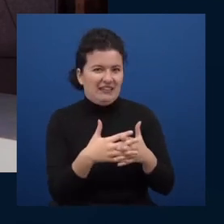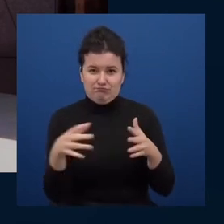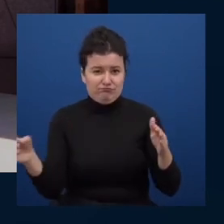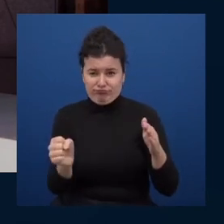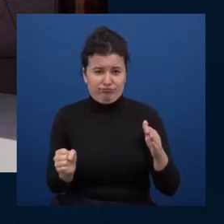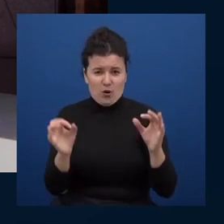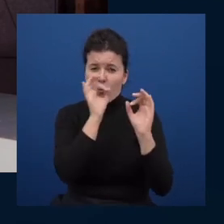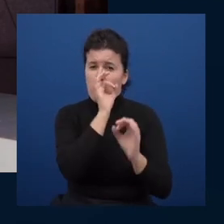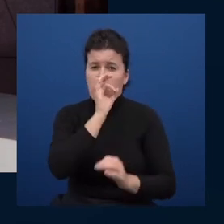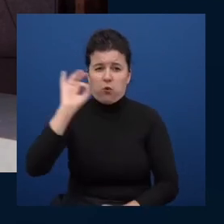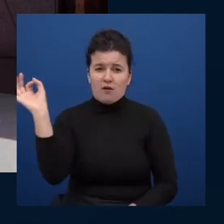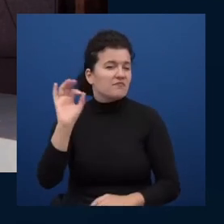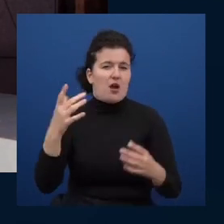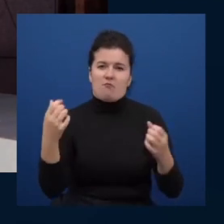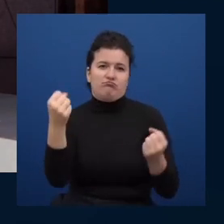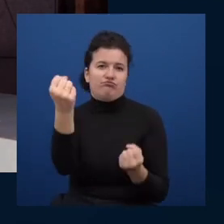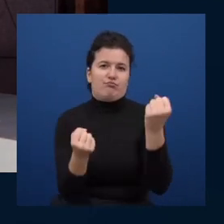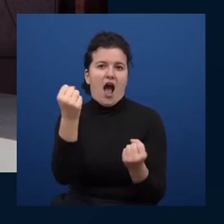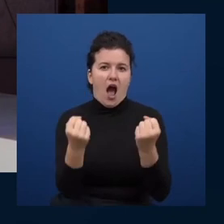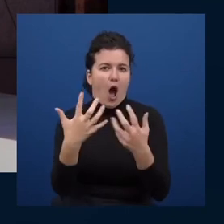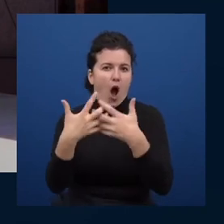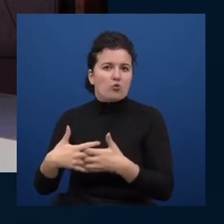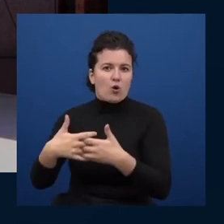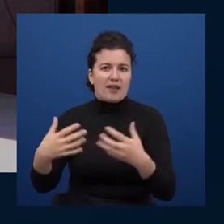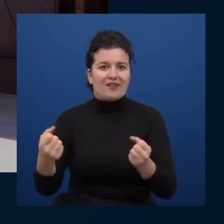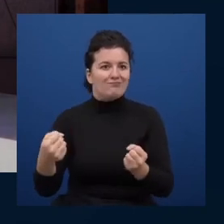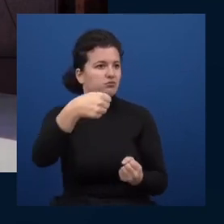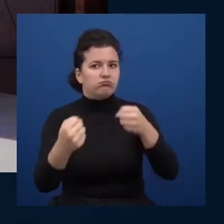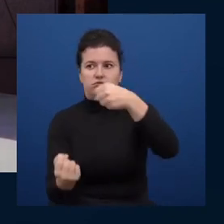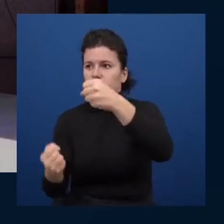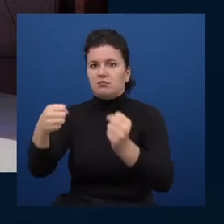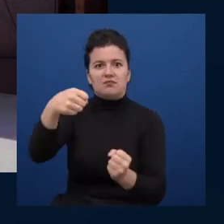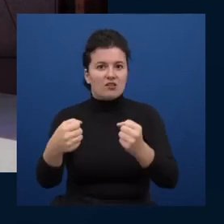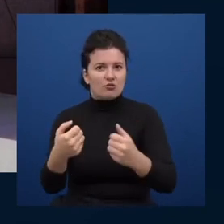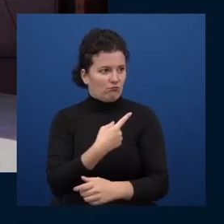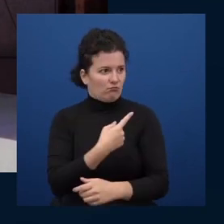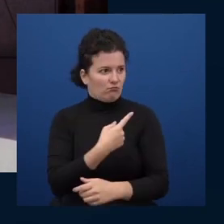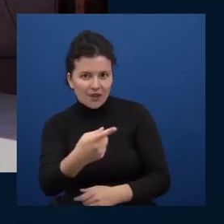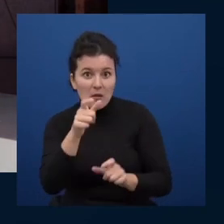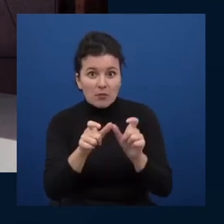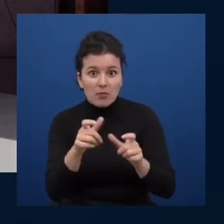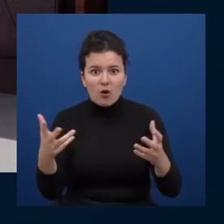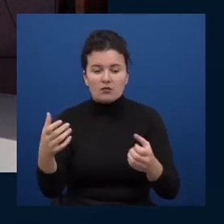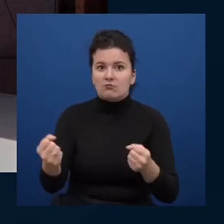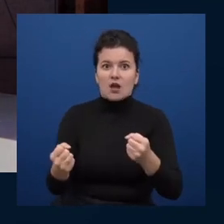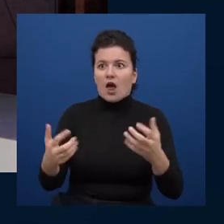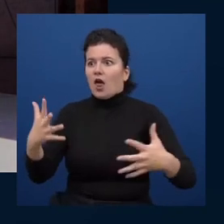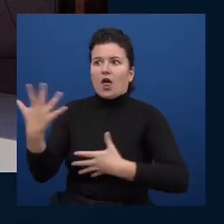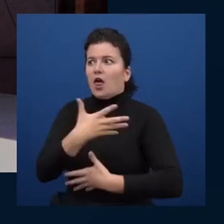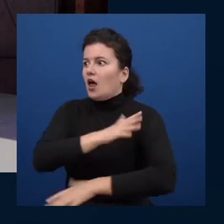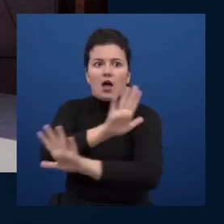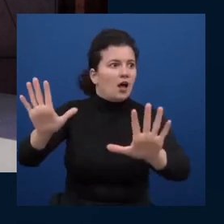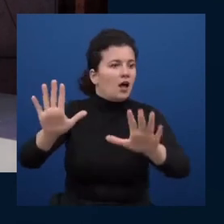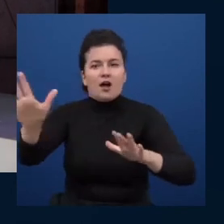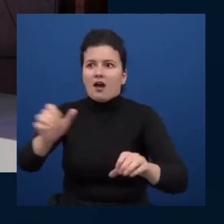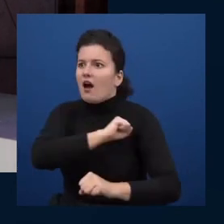shift cars they're all automatics so people will find themselves in uncomfortable situations where like someone's hurt quick we'll take